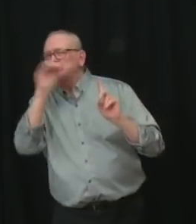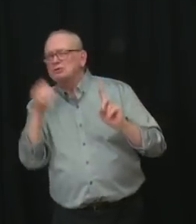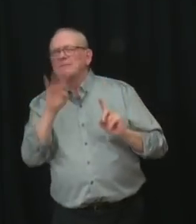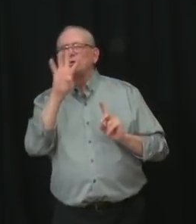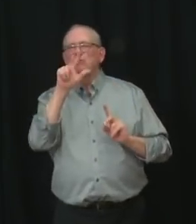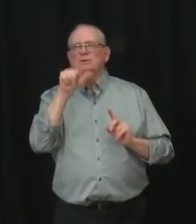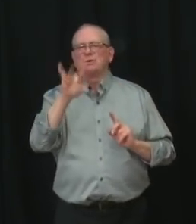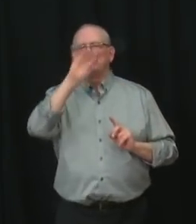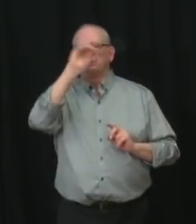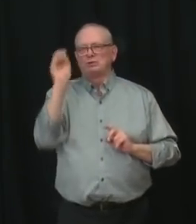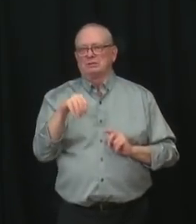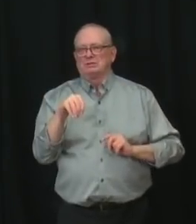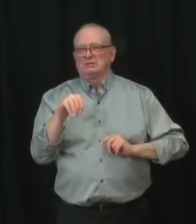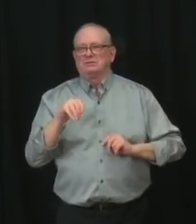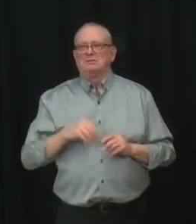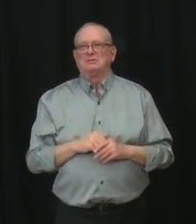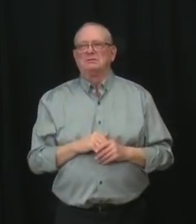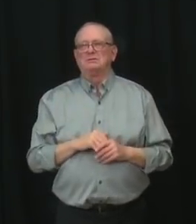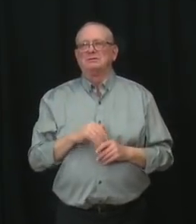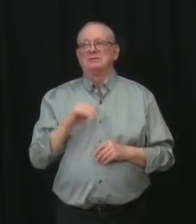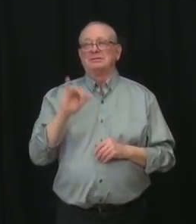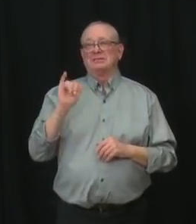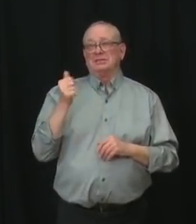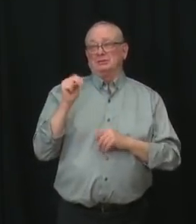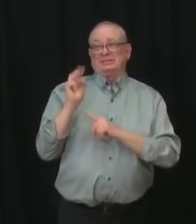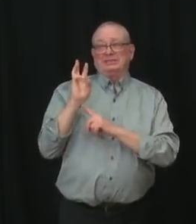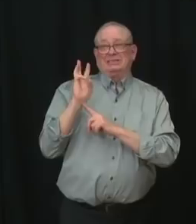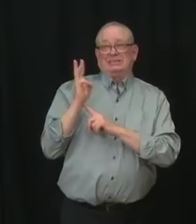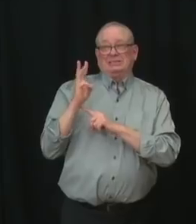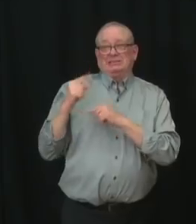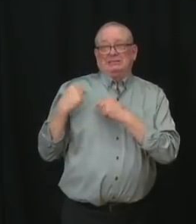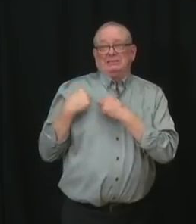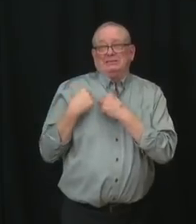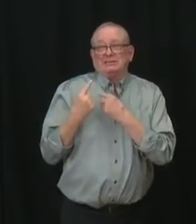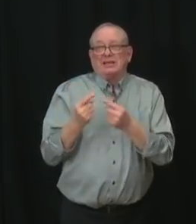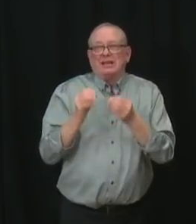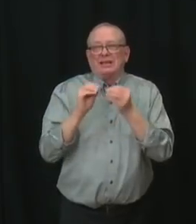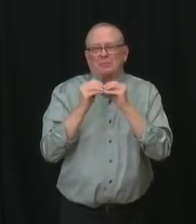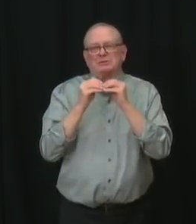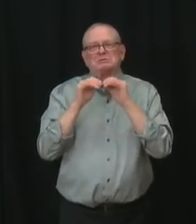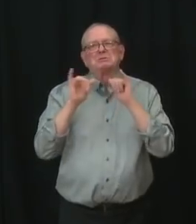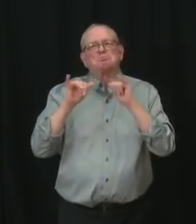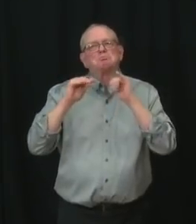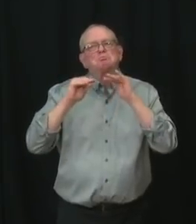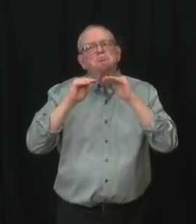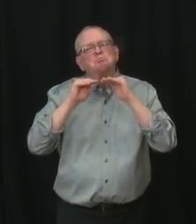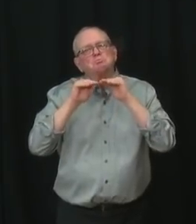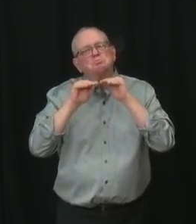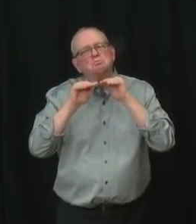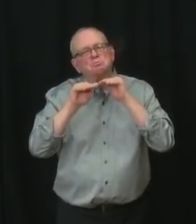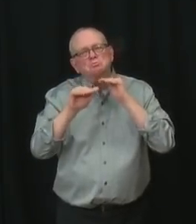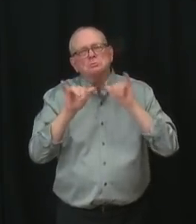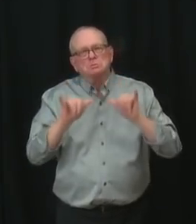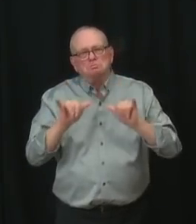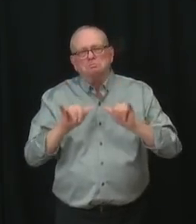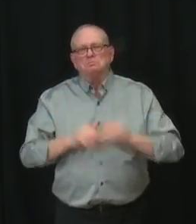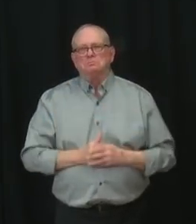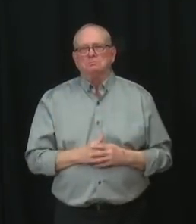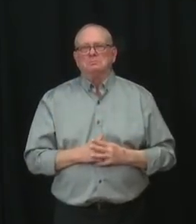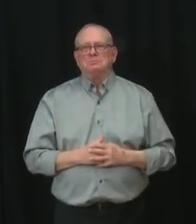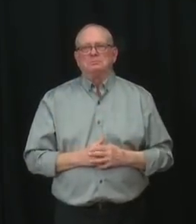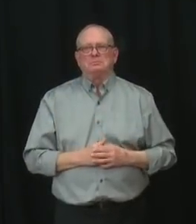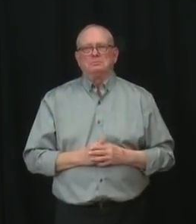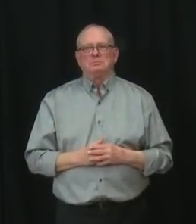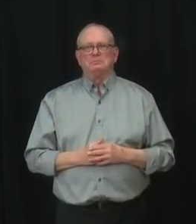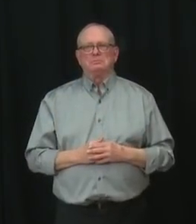We are also monitoring the level of COVID virus in wastewater across the province. In most of the centres we're monitoring,